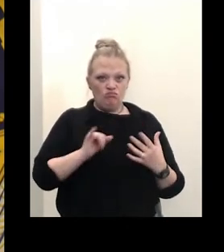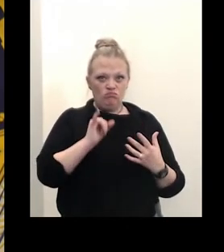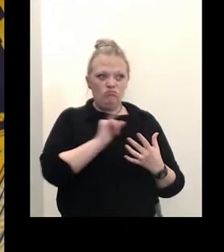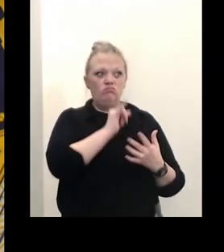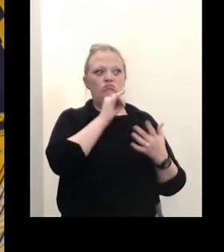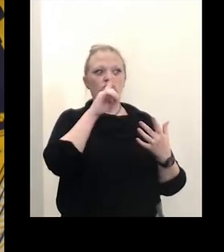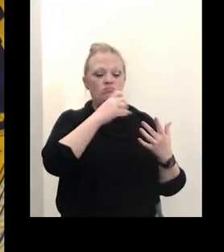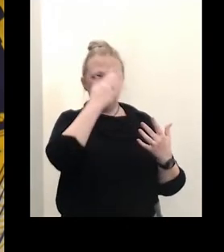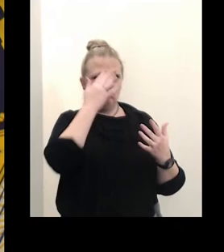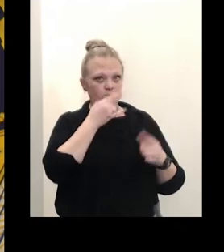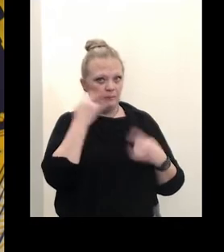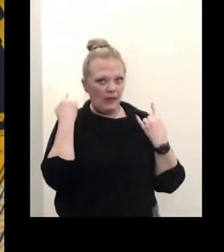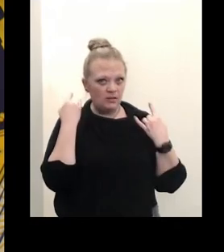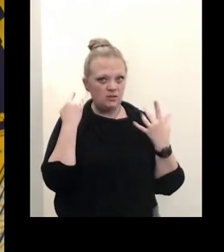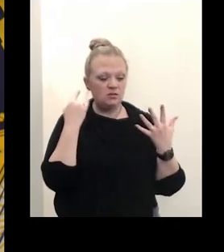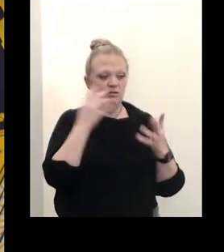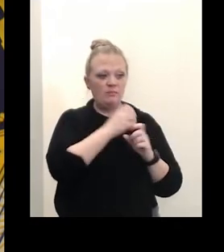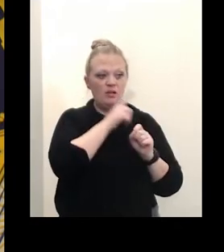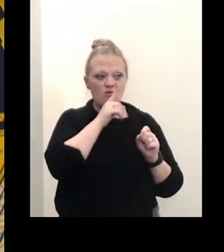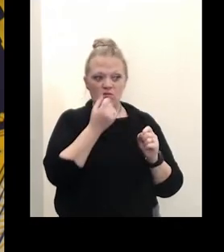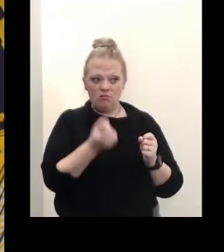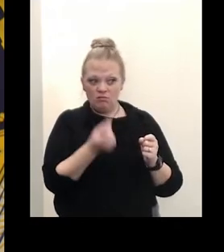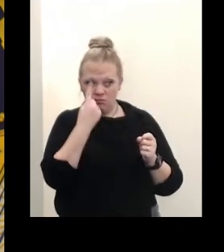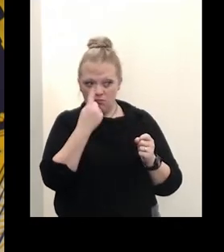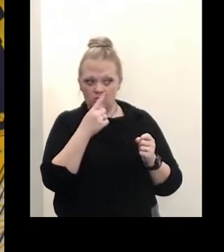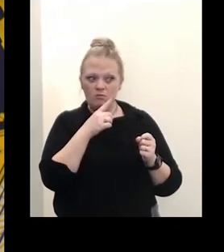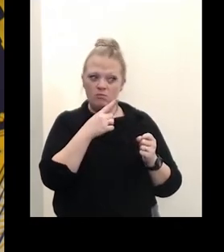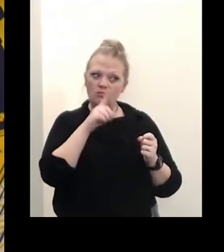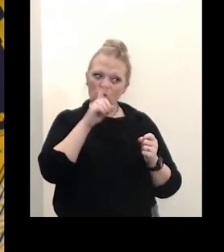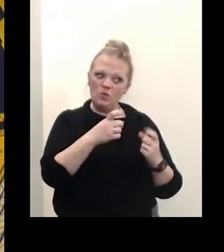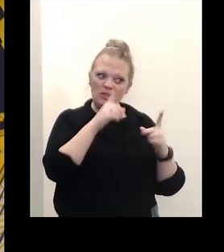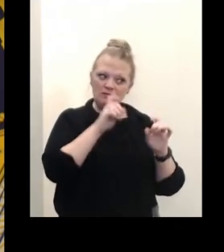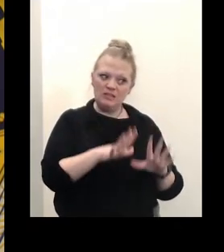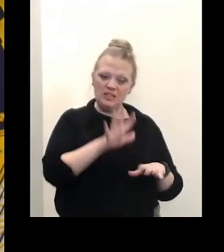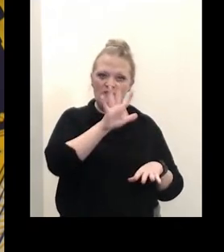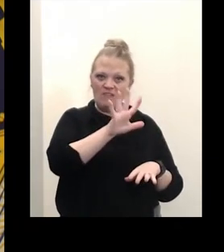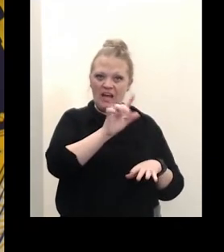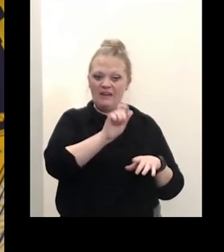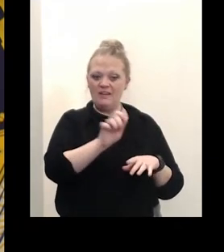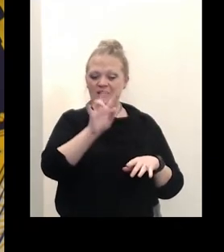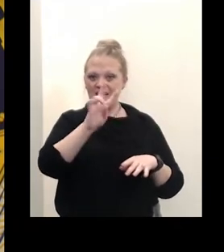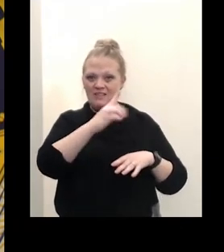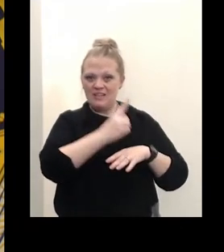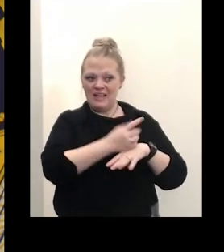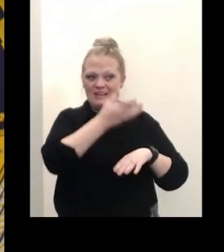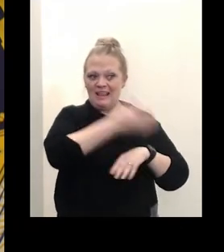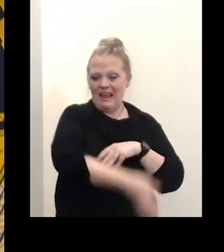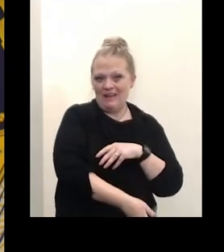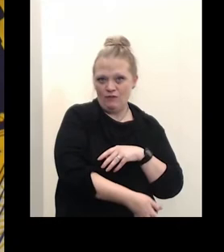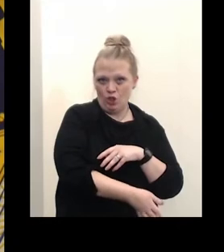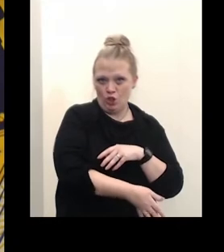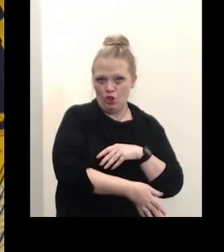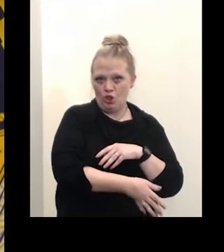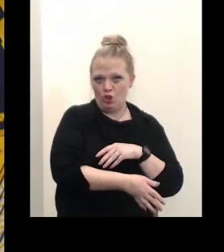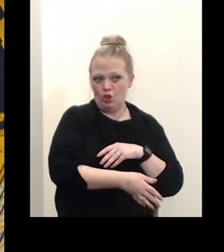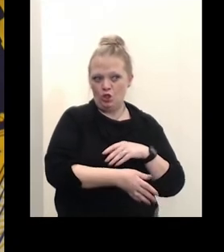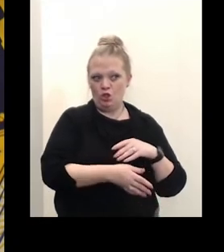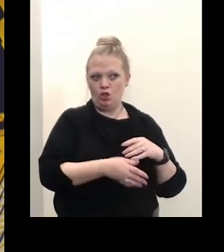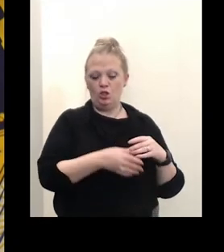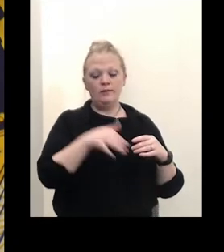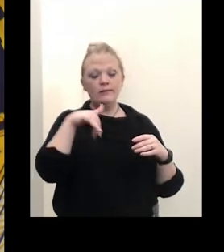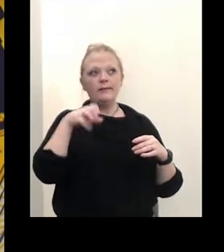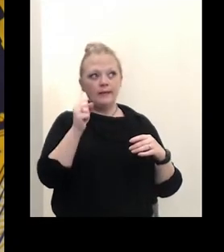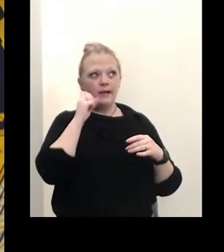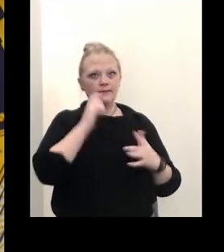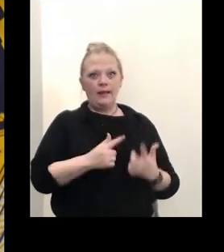uh and then making sure that they understand that they should test five to seven days after their last contact and even though they're all living in the same house it's really important